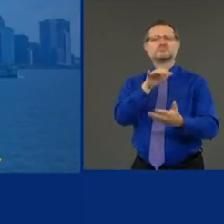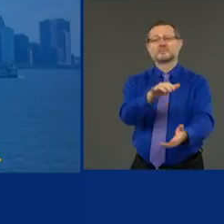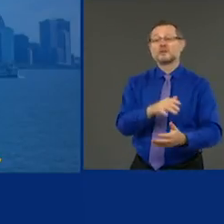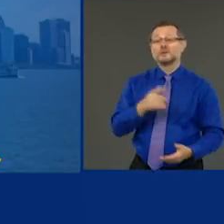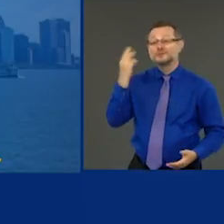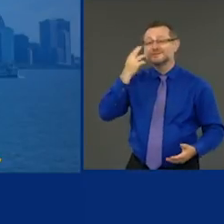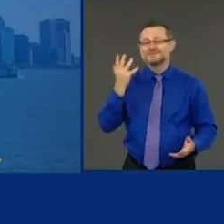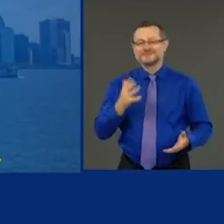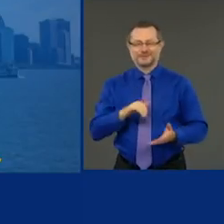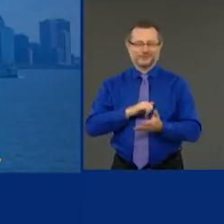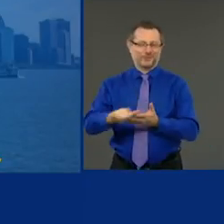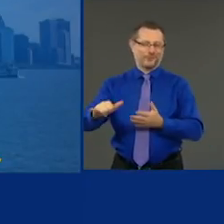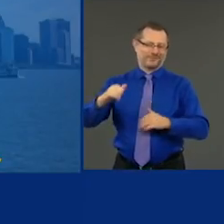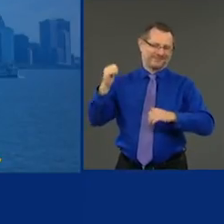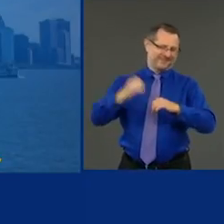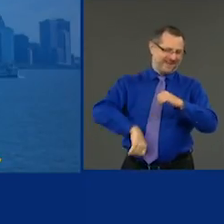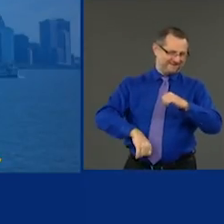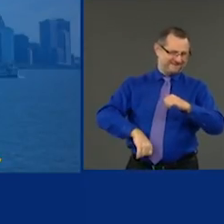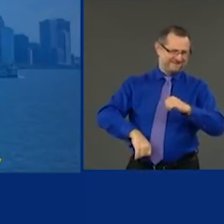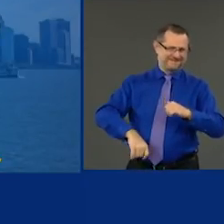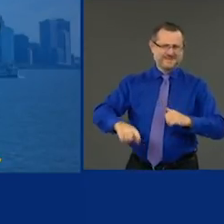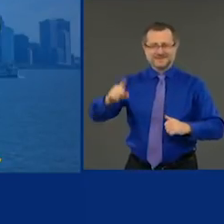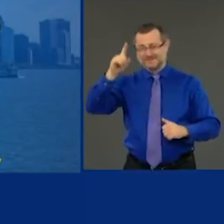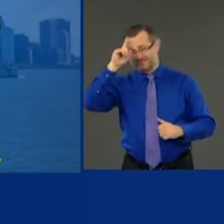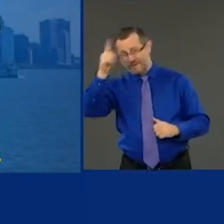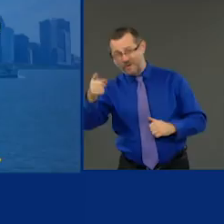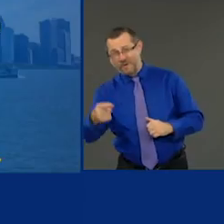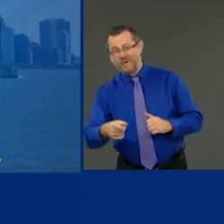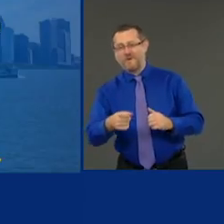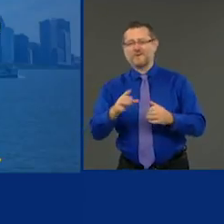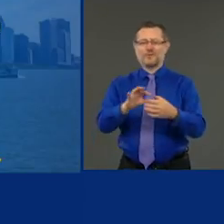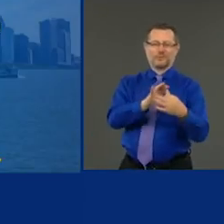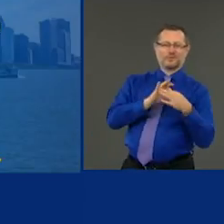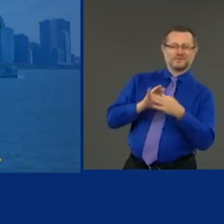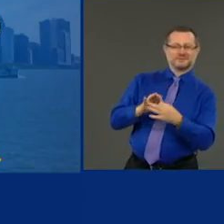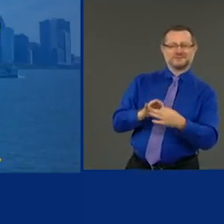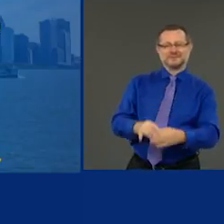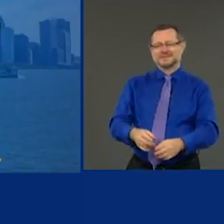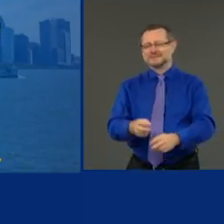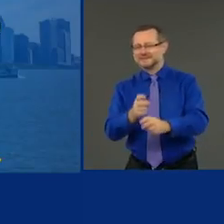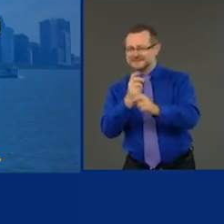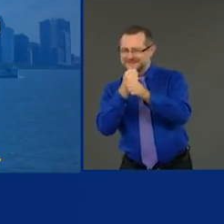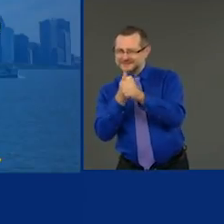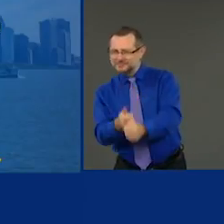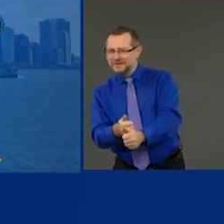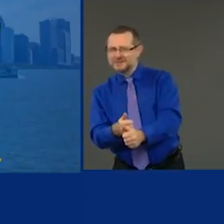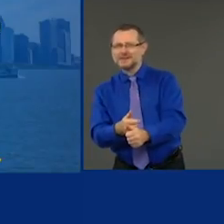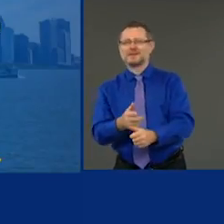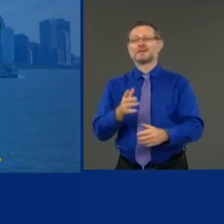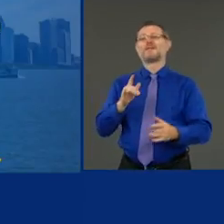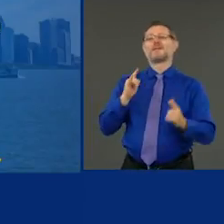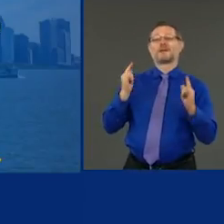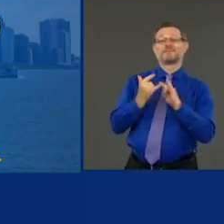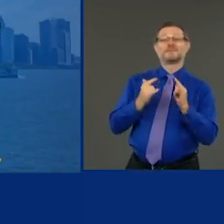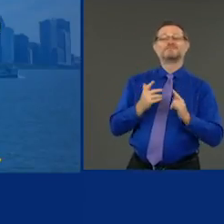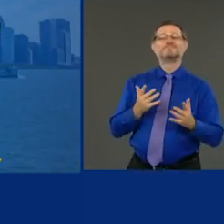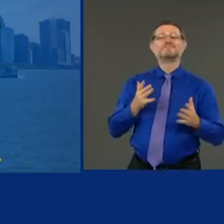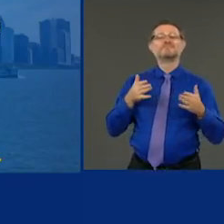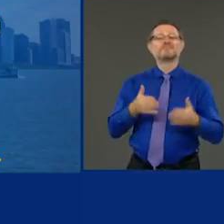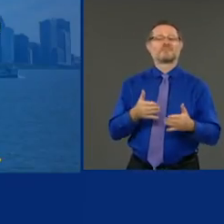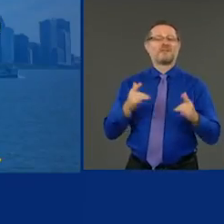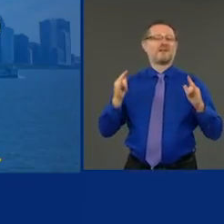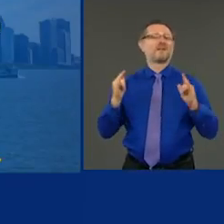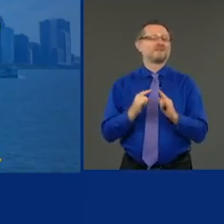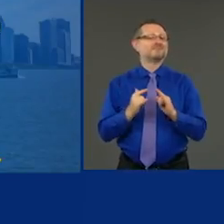are New York tough, which is smart and united and disciplined, and today's about the last word. We are loving. Thank